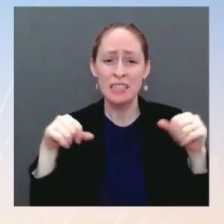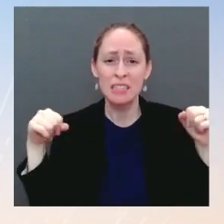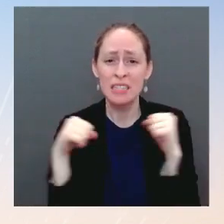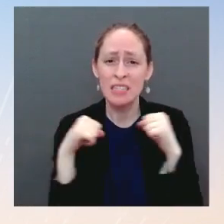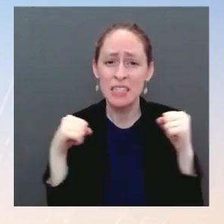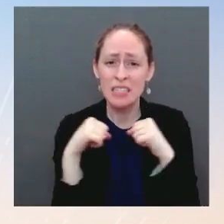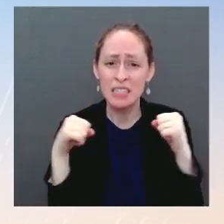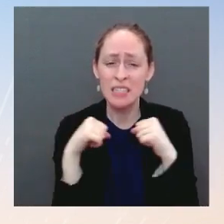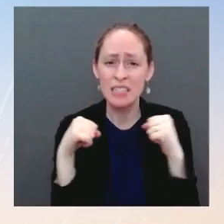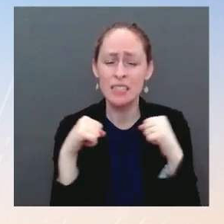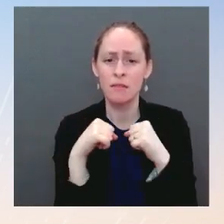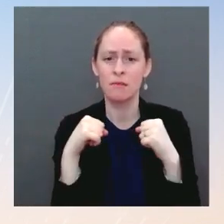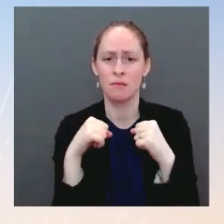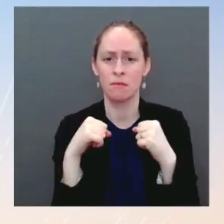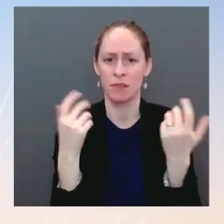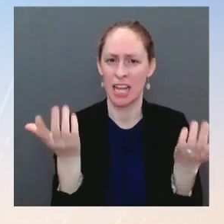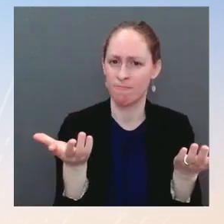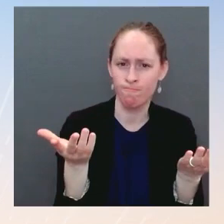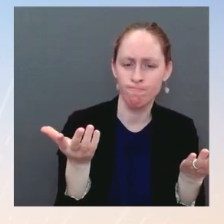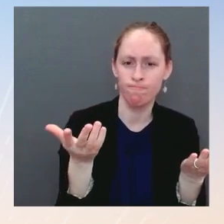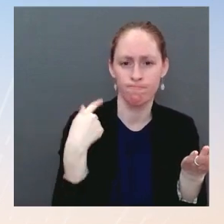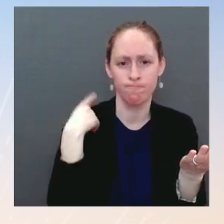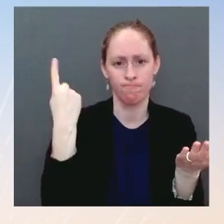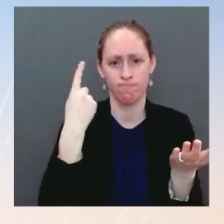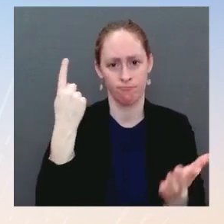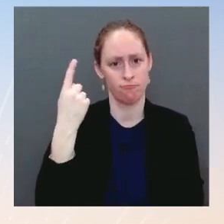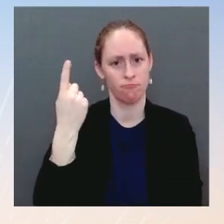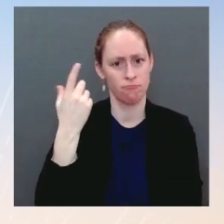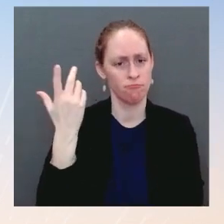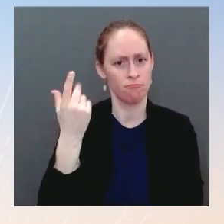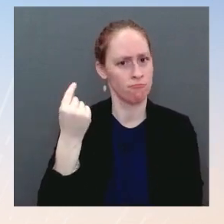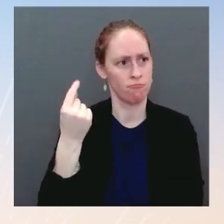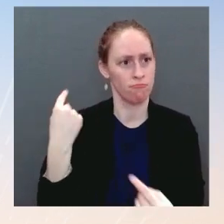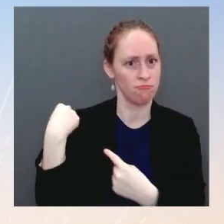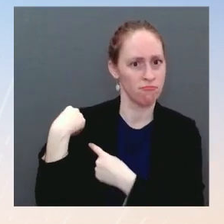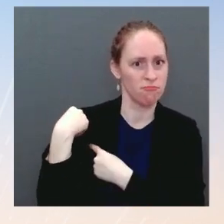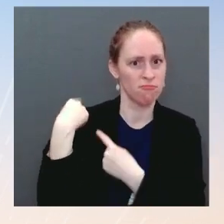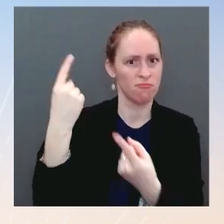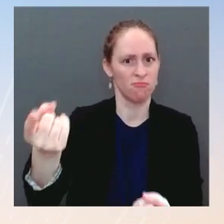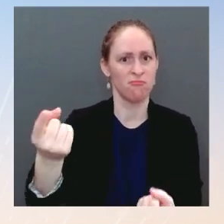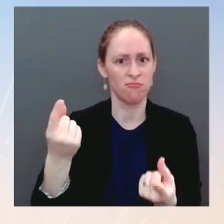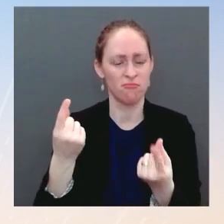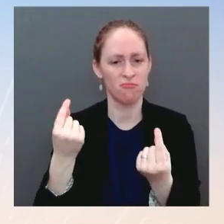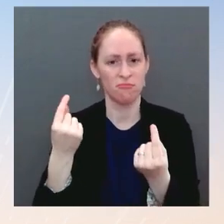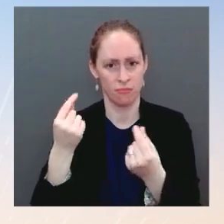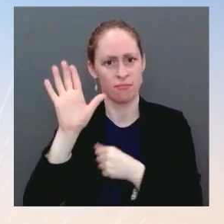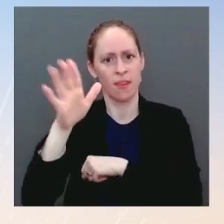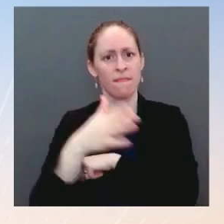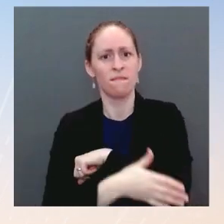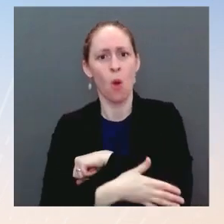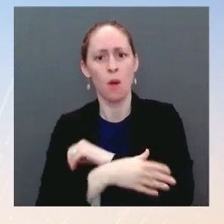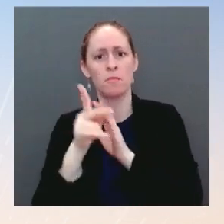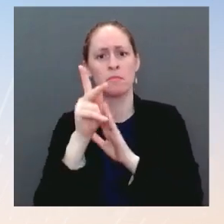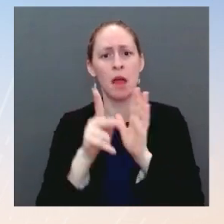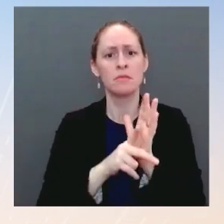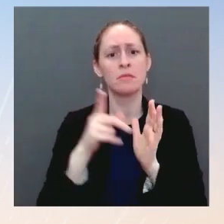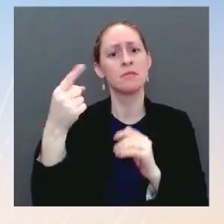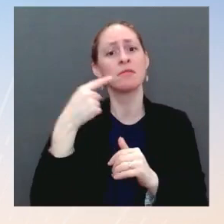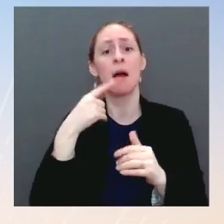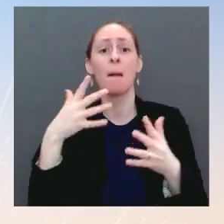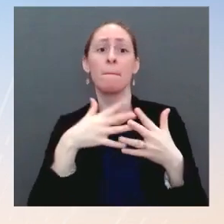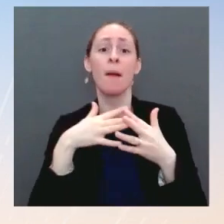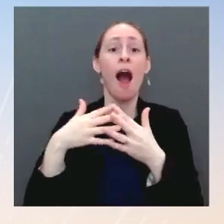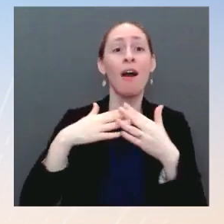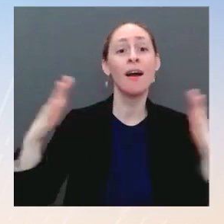in office, in foreign policy? And you say America is back. So, I want my question is, just yesterday, we saw so